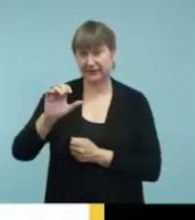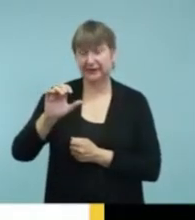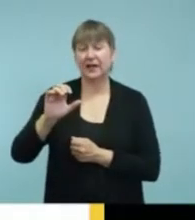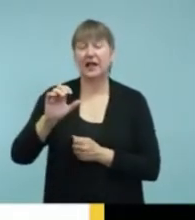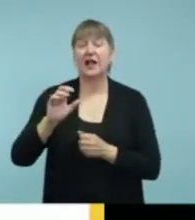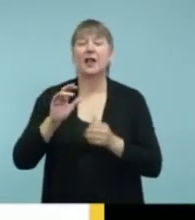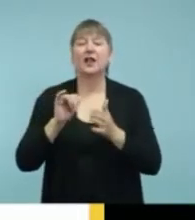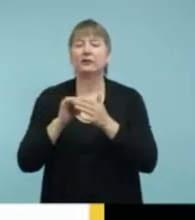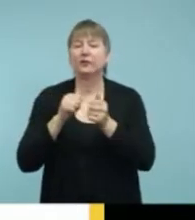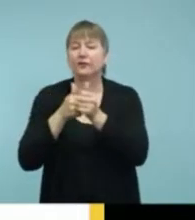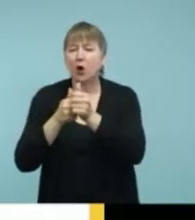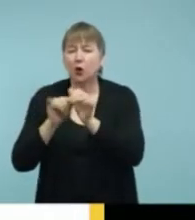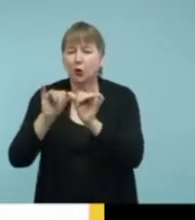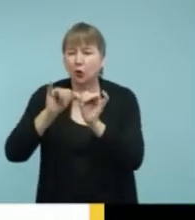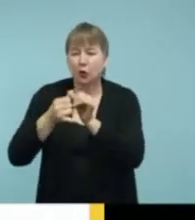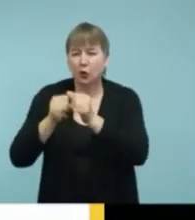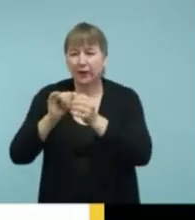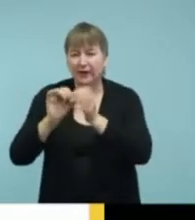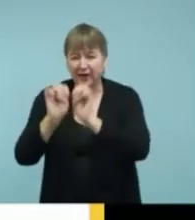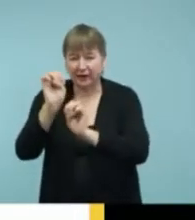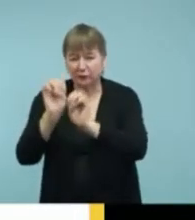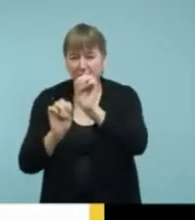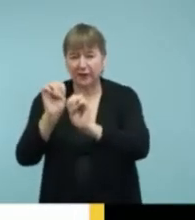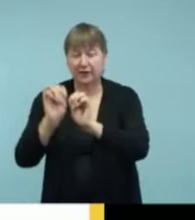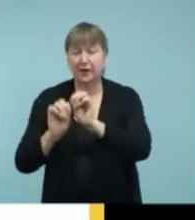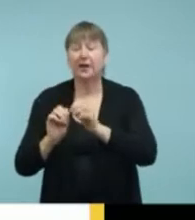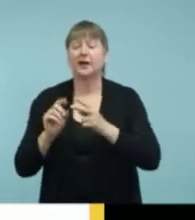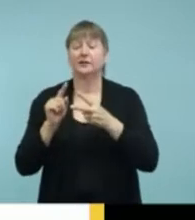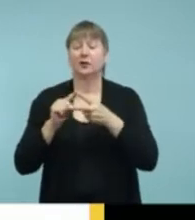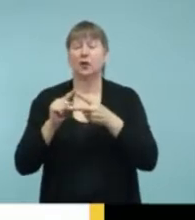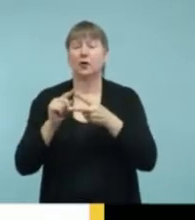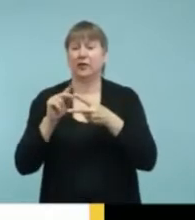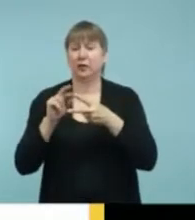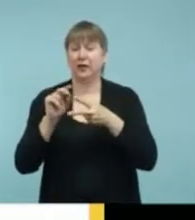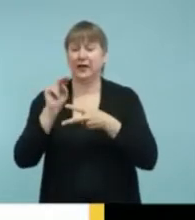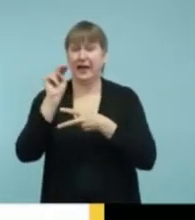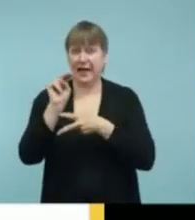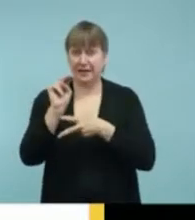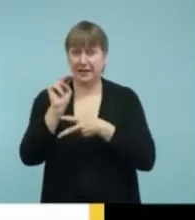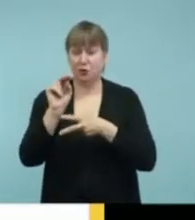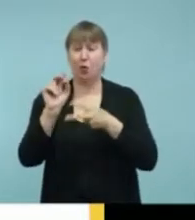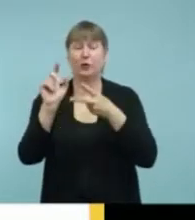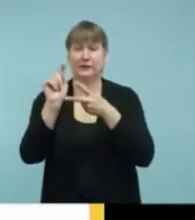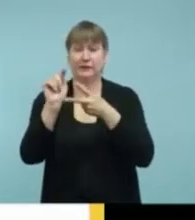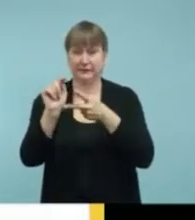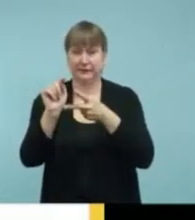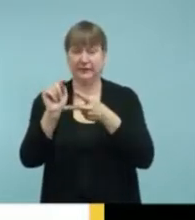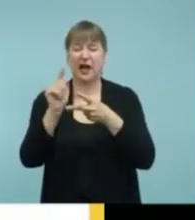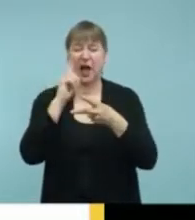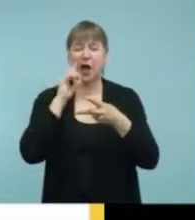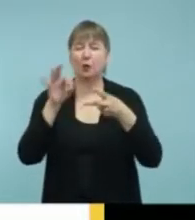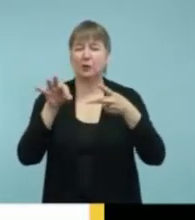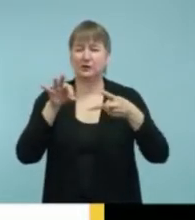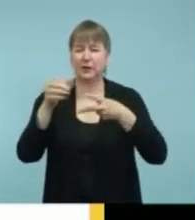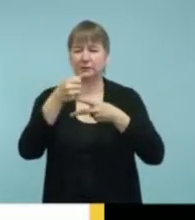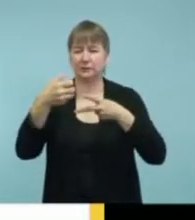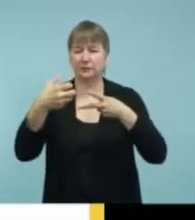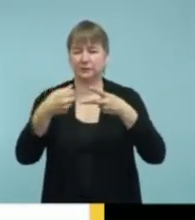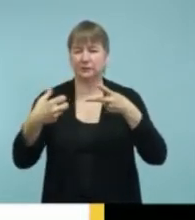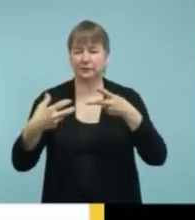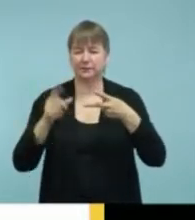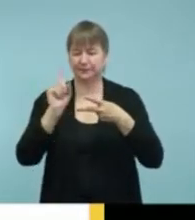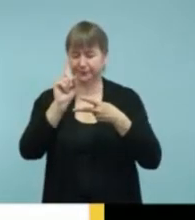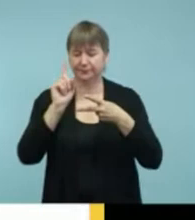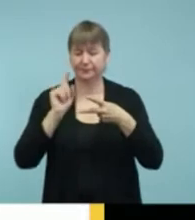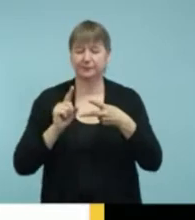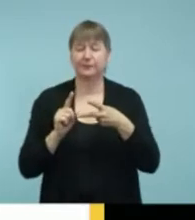is going to be denoted by either an M or a T. And I'll explain that on the next slide in a moment.